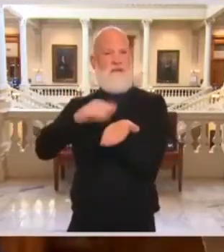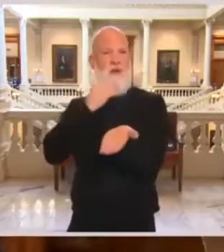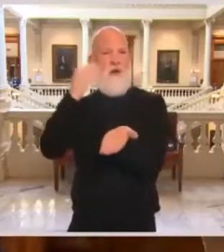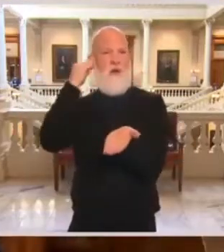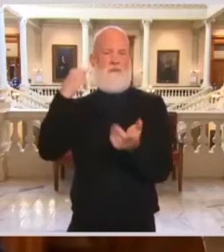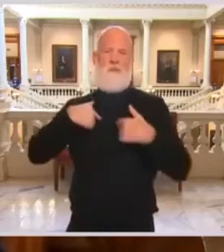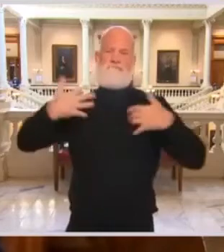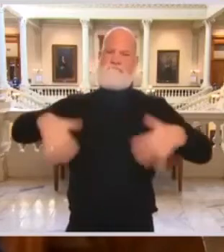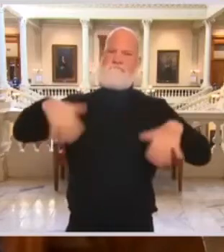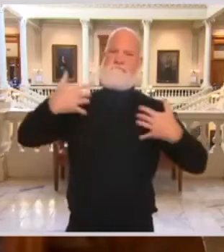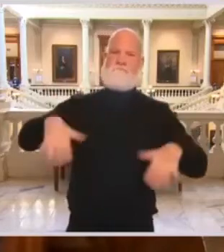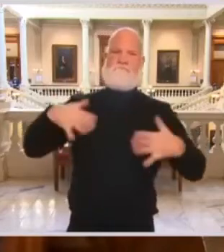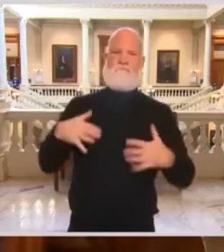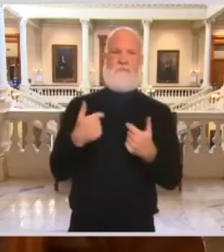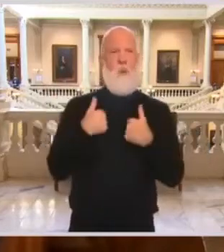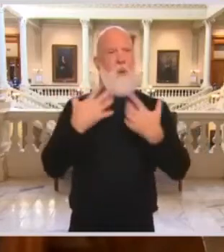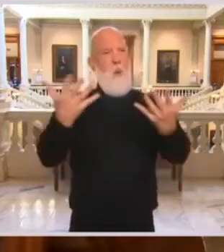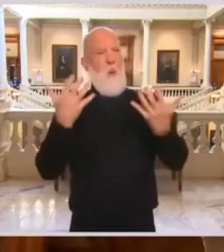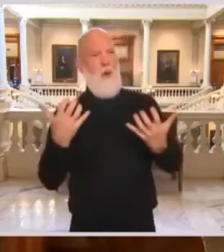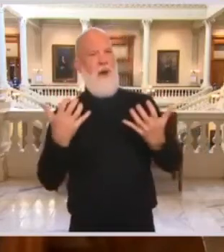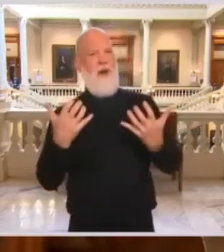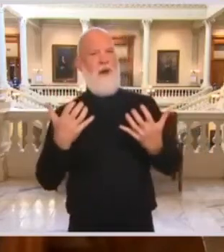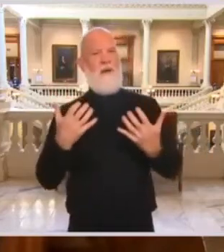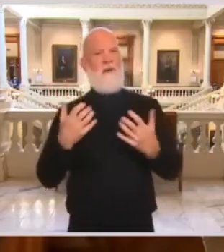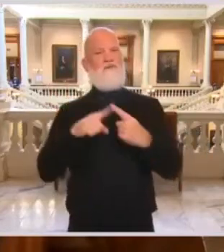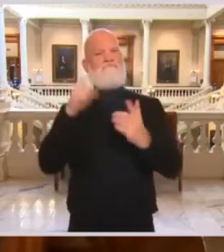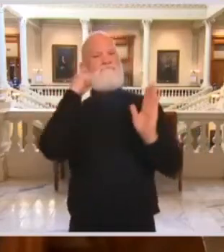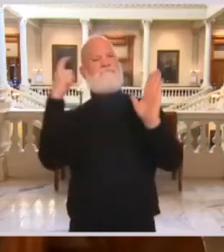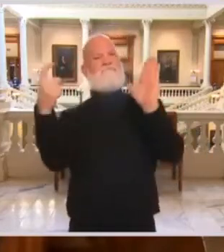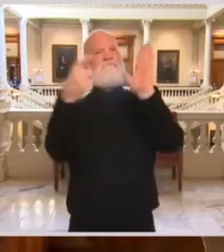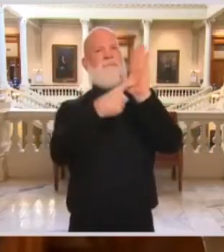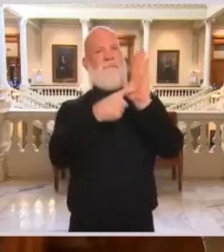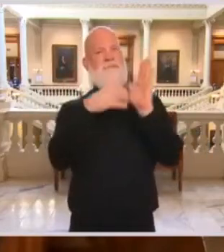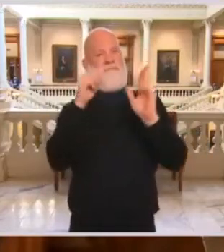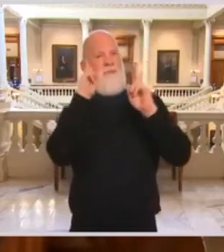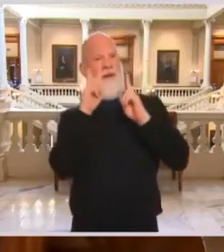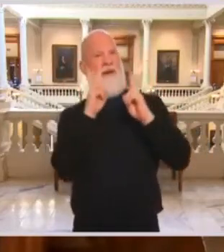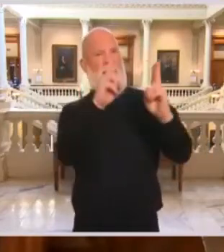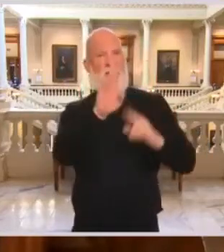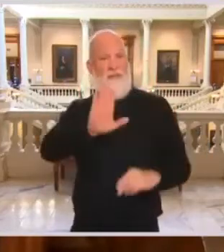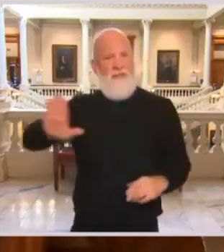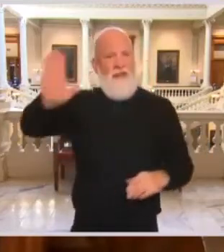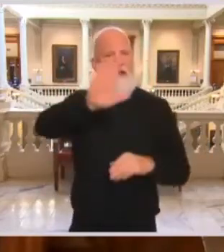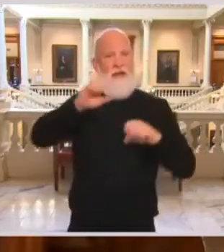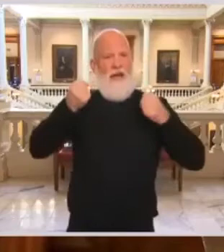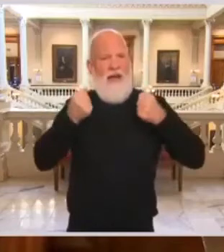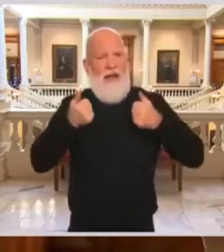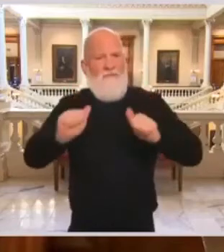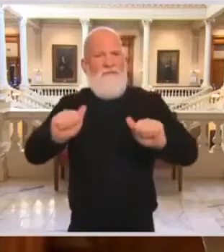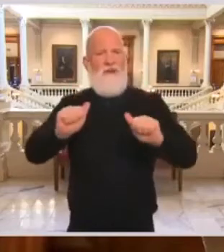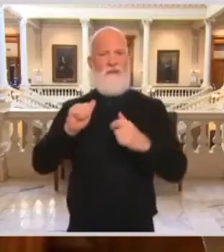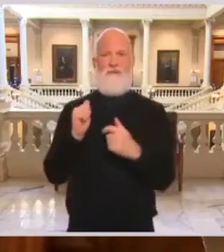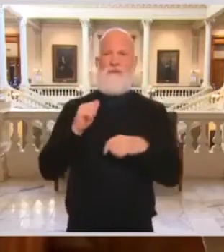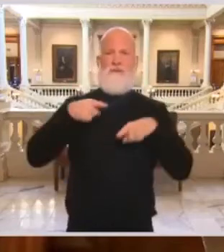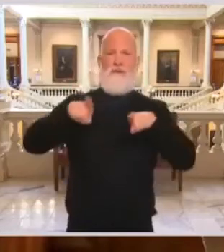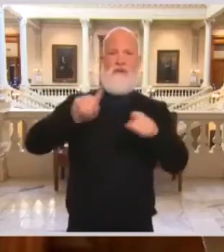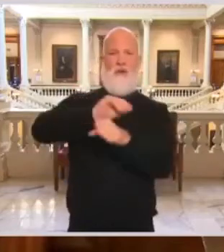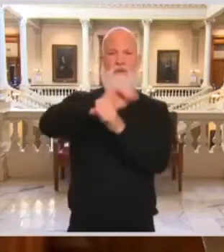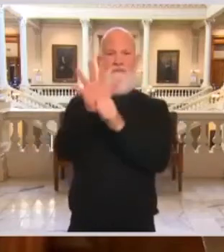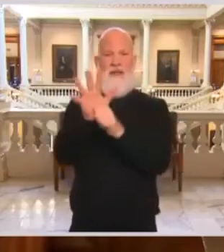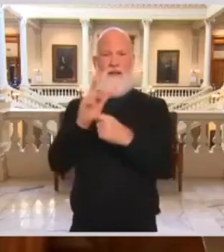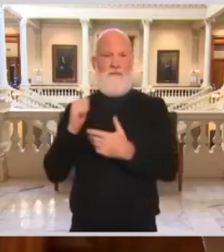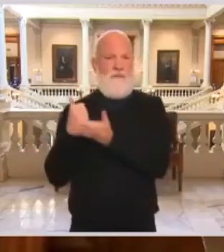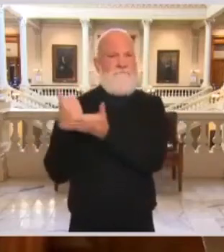for a moment and recognize their truly remarkable efforts throughout this pandemic. In addition to spearheading our early